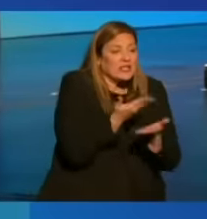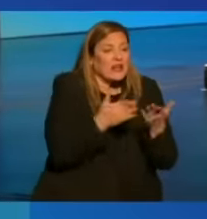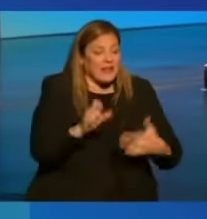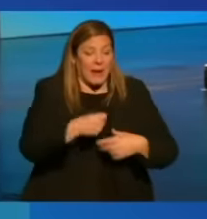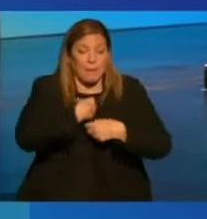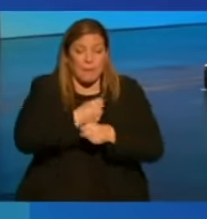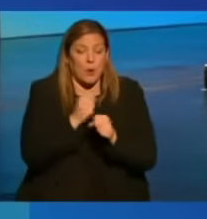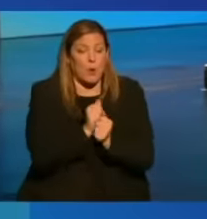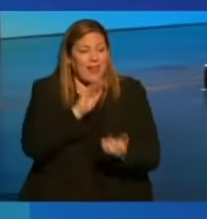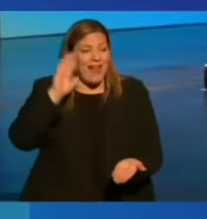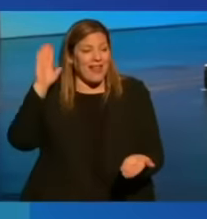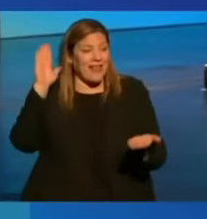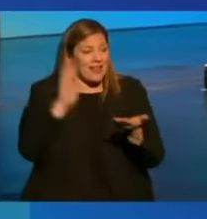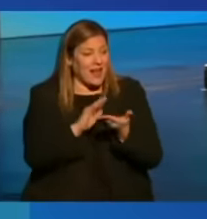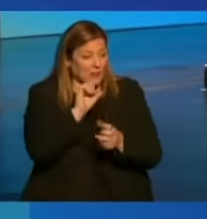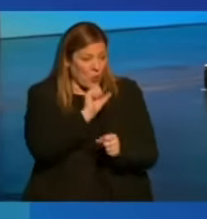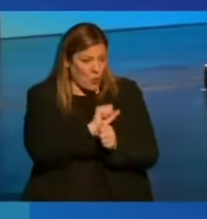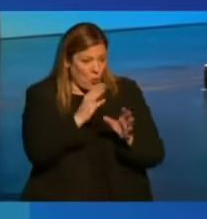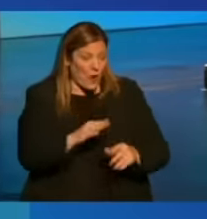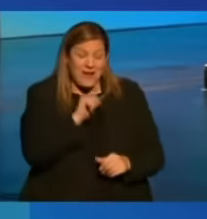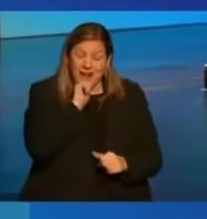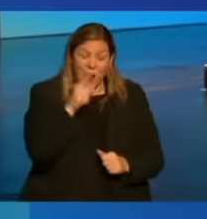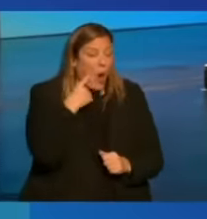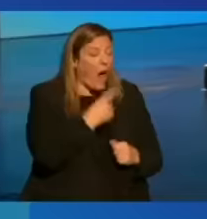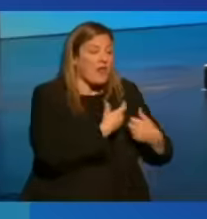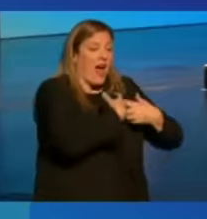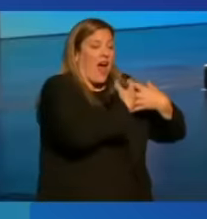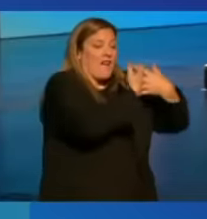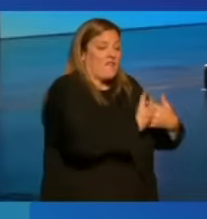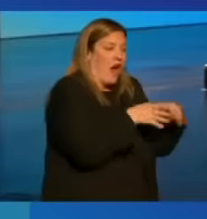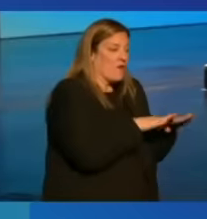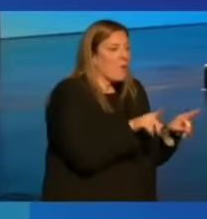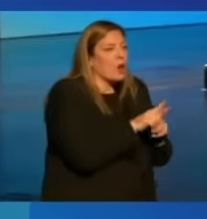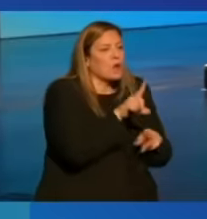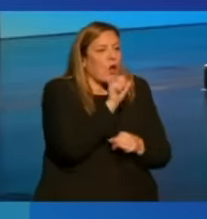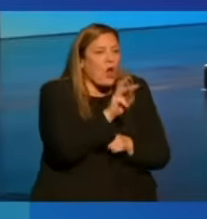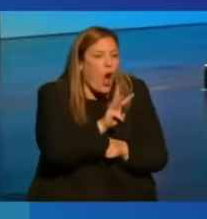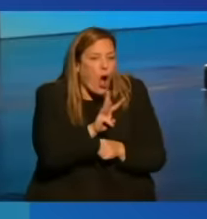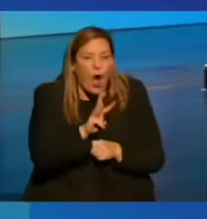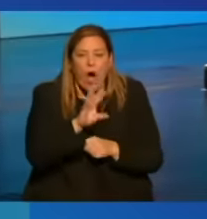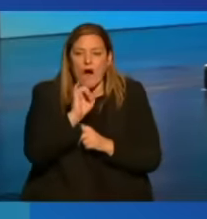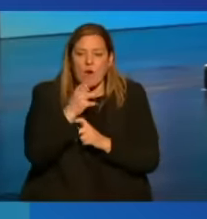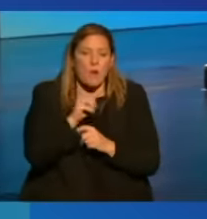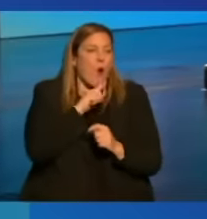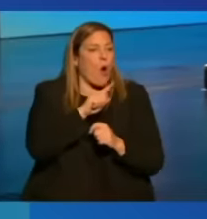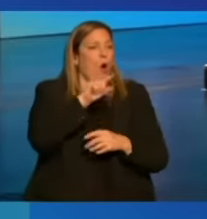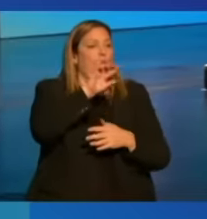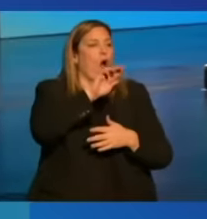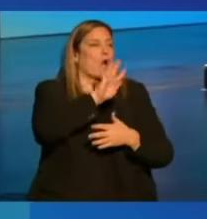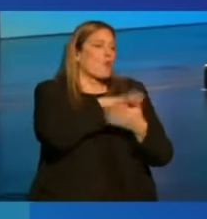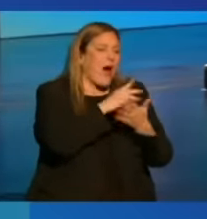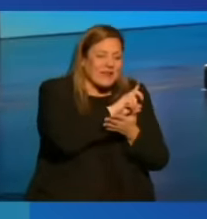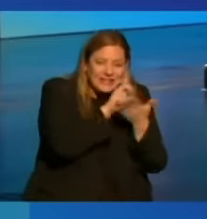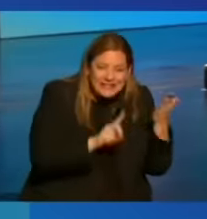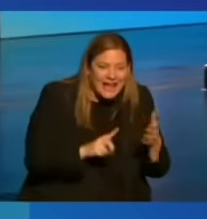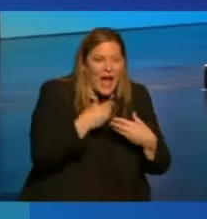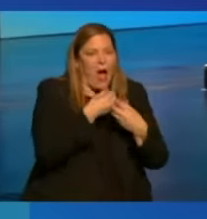produced with fewer workers, not just on the factory floor but in law firms or in graphic design shops,